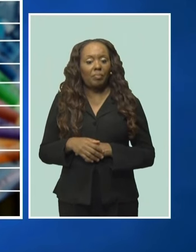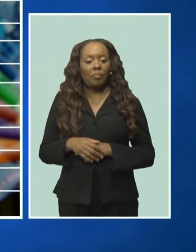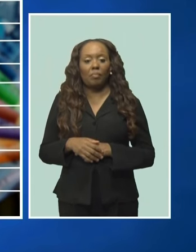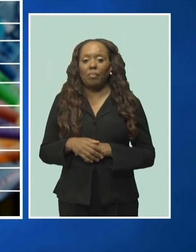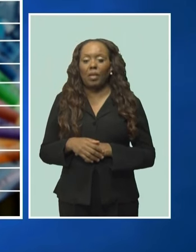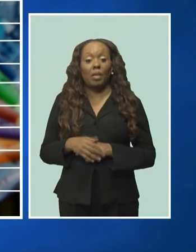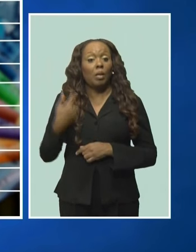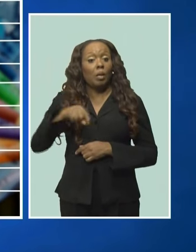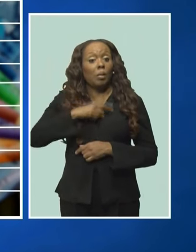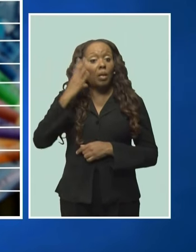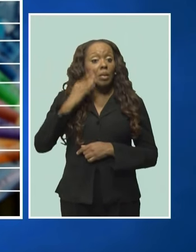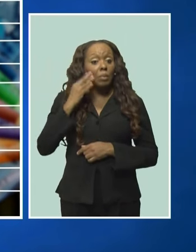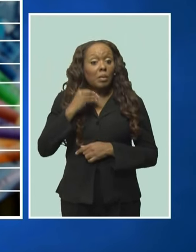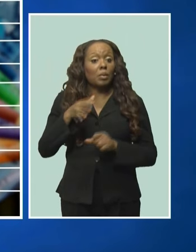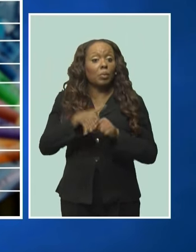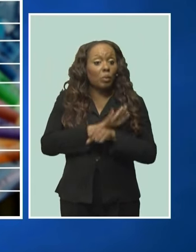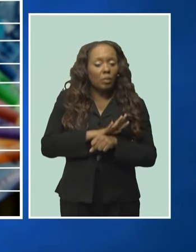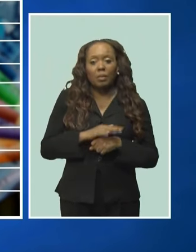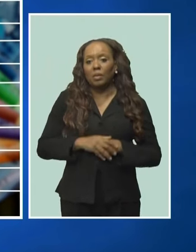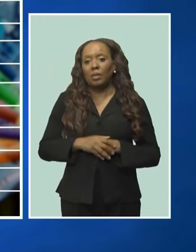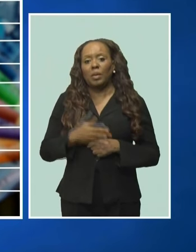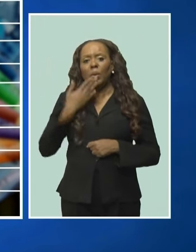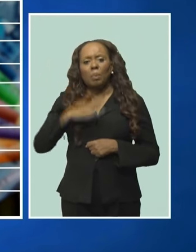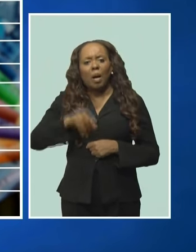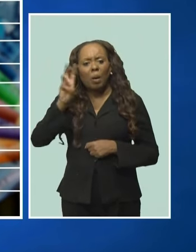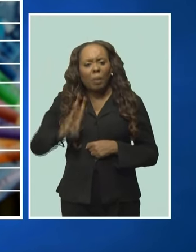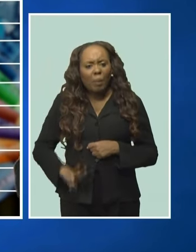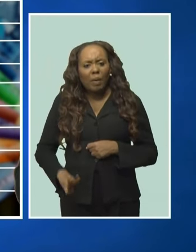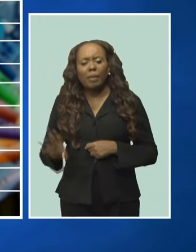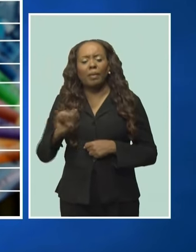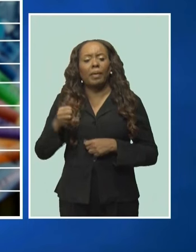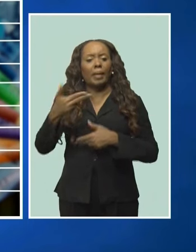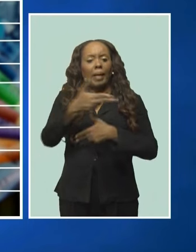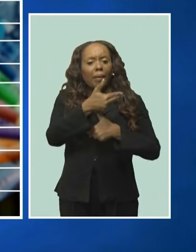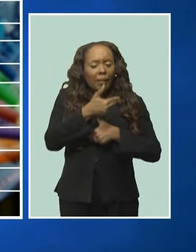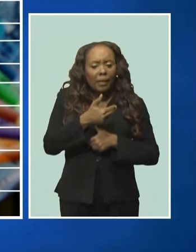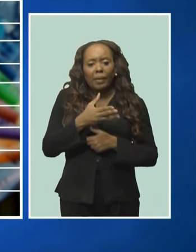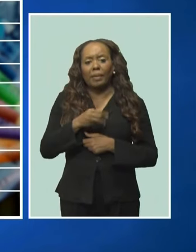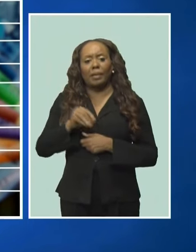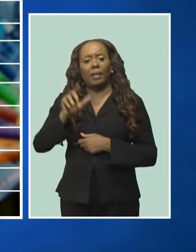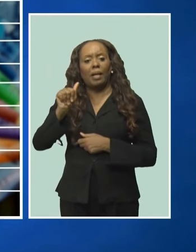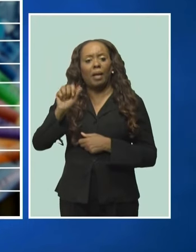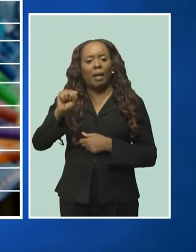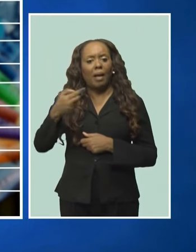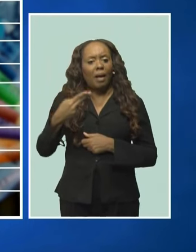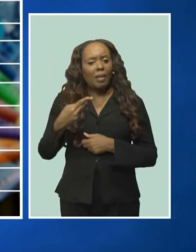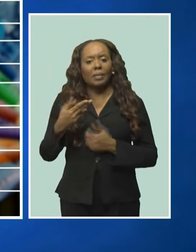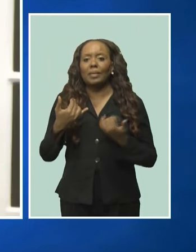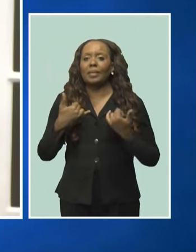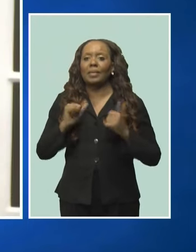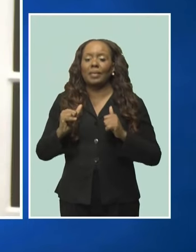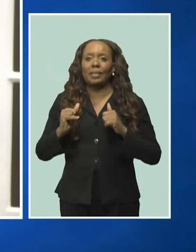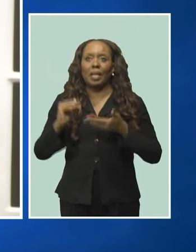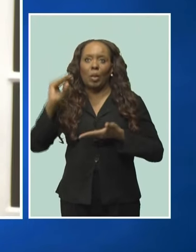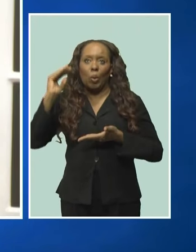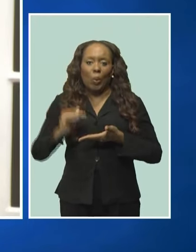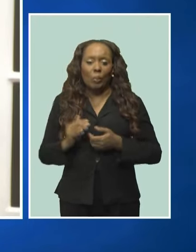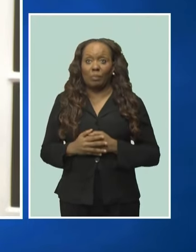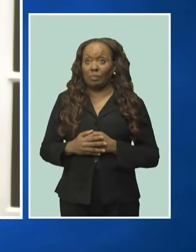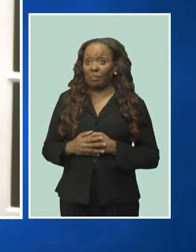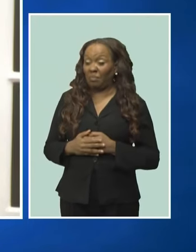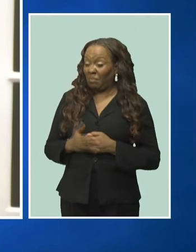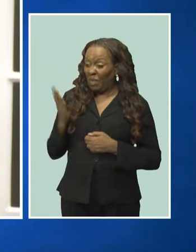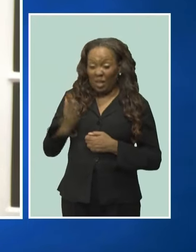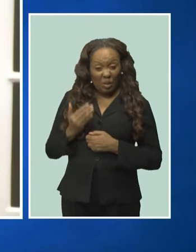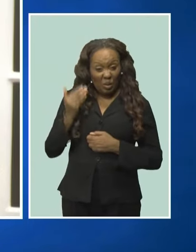despite the COVID-19 pandemic and extreme weather events, including a hurricane and the ashfall. You know where the debt is today,